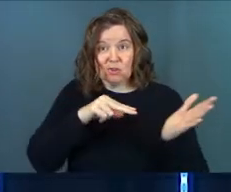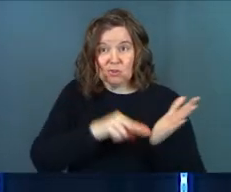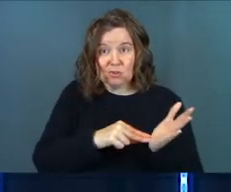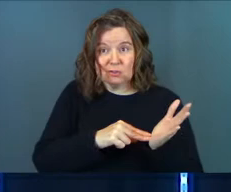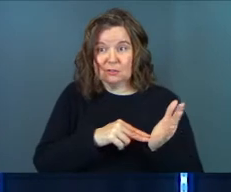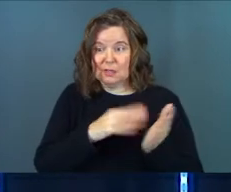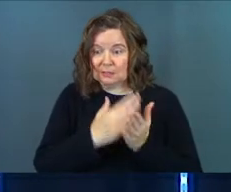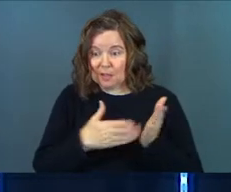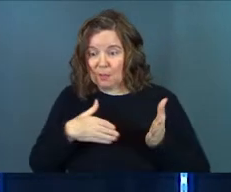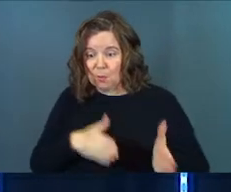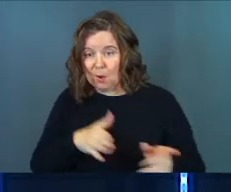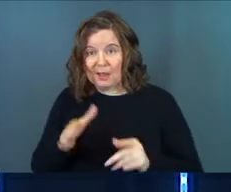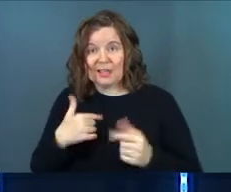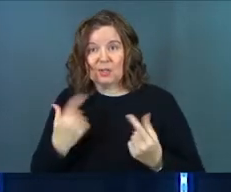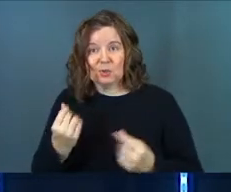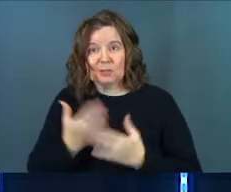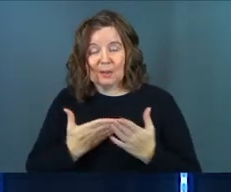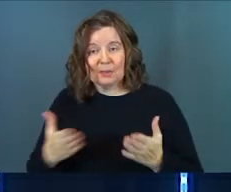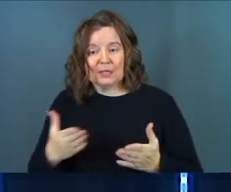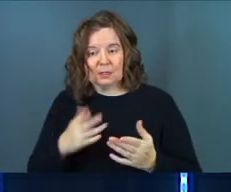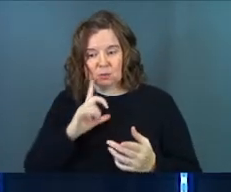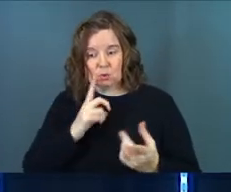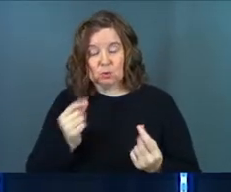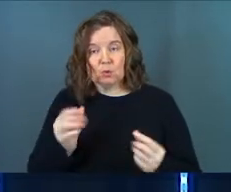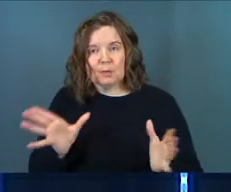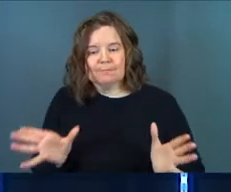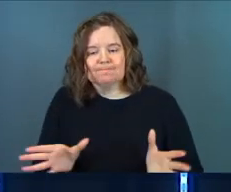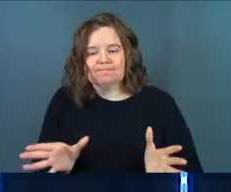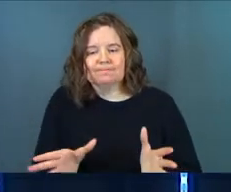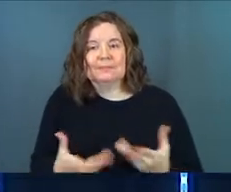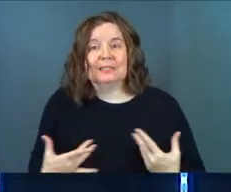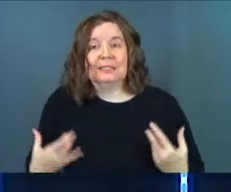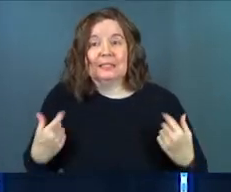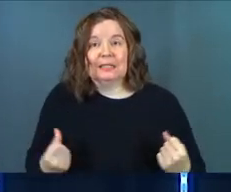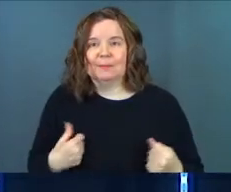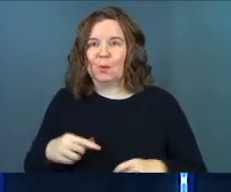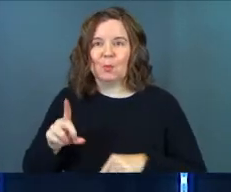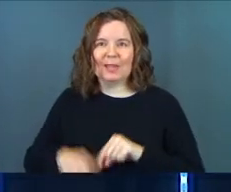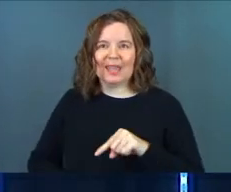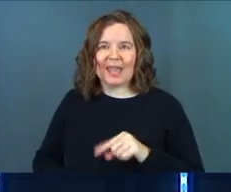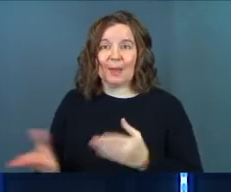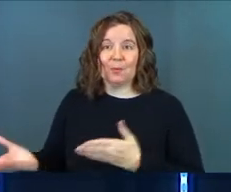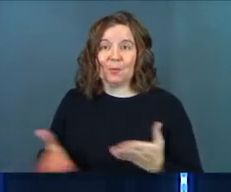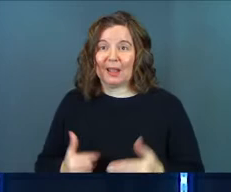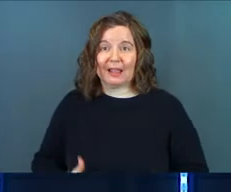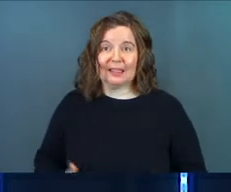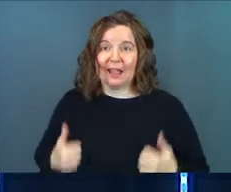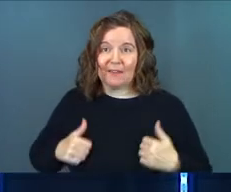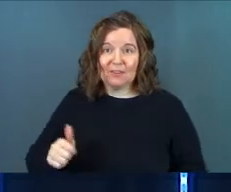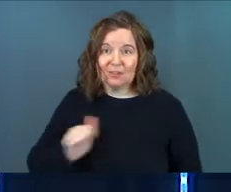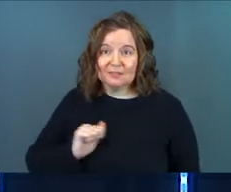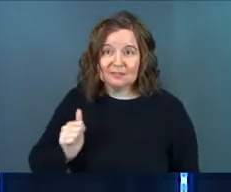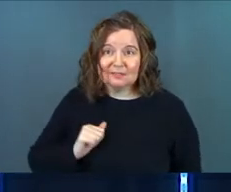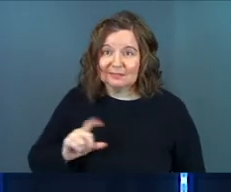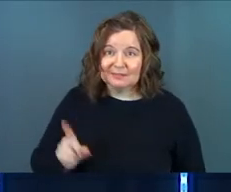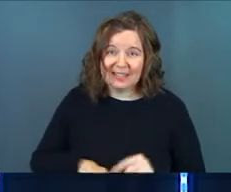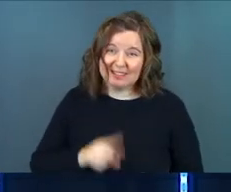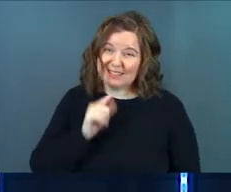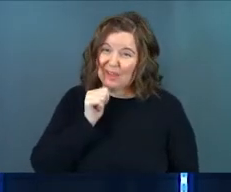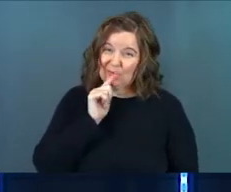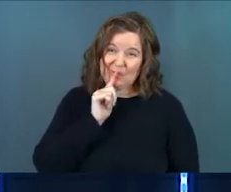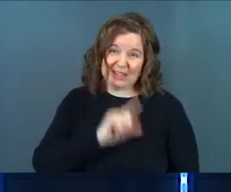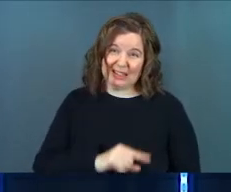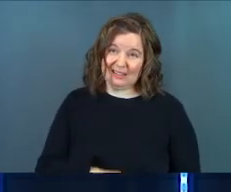our nurses, in some ways, can do certain things in order to encourage healing. But we cannot bring life. Not really.